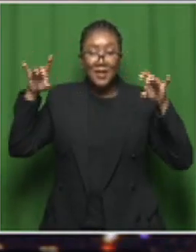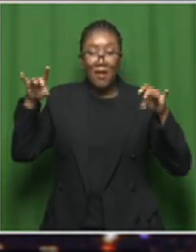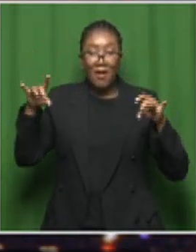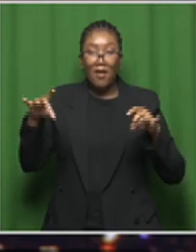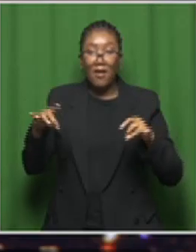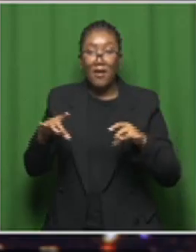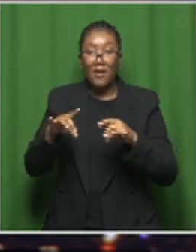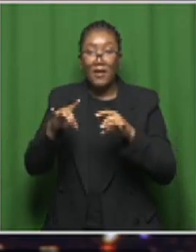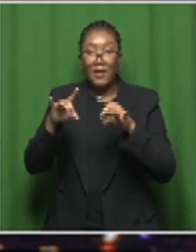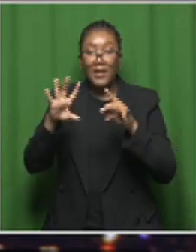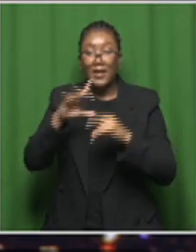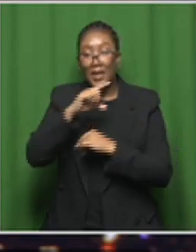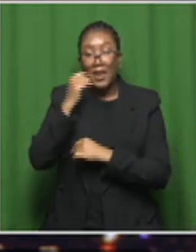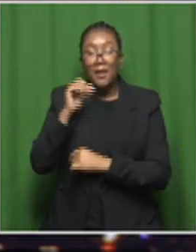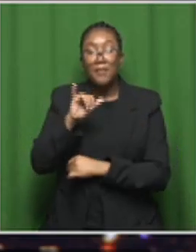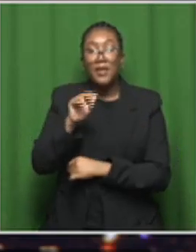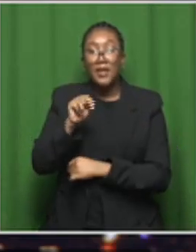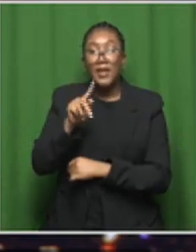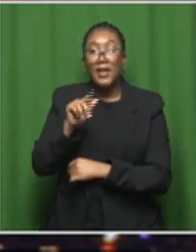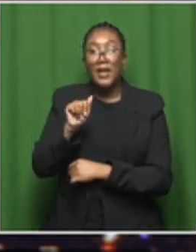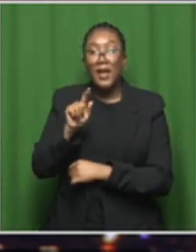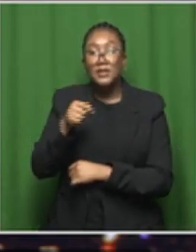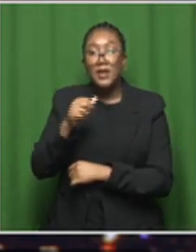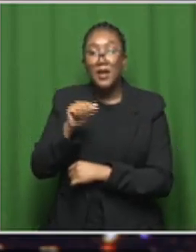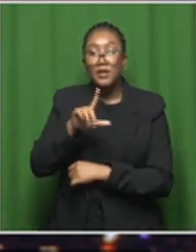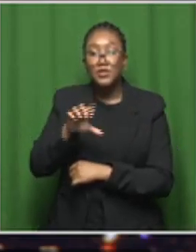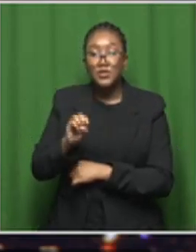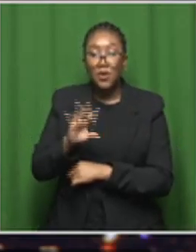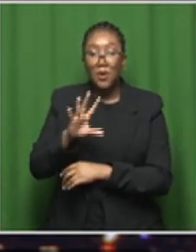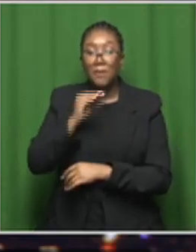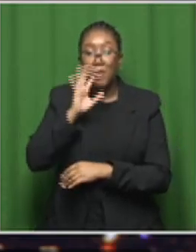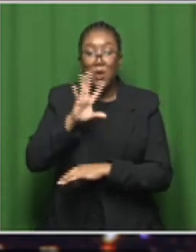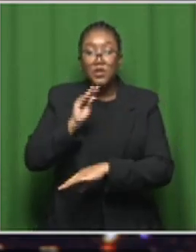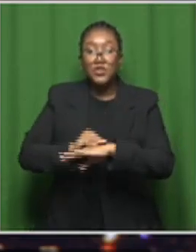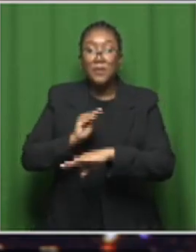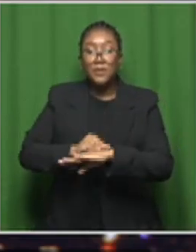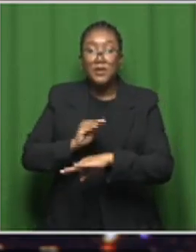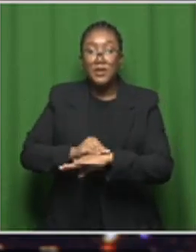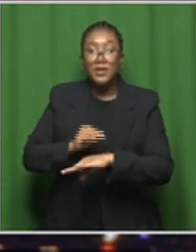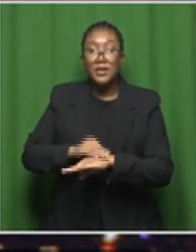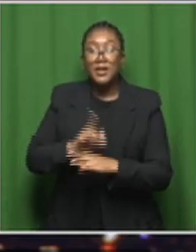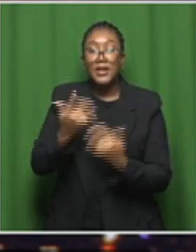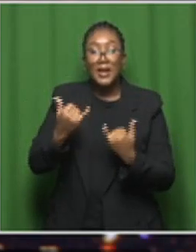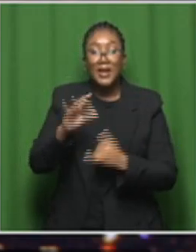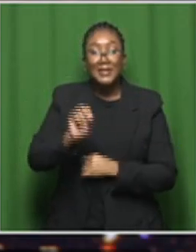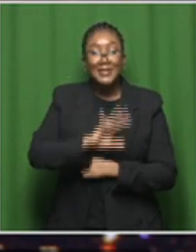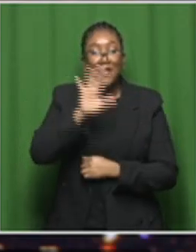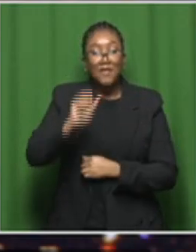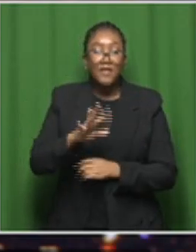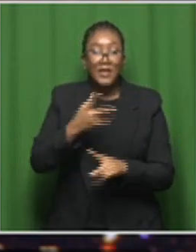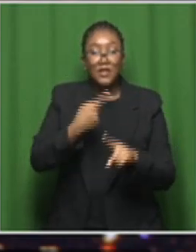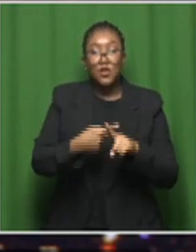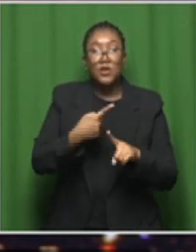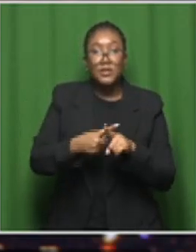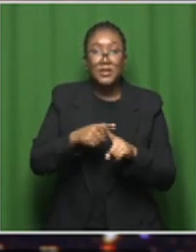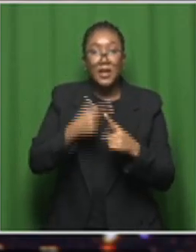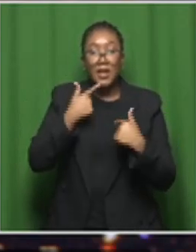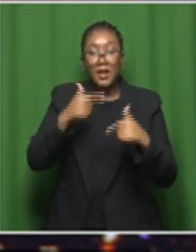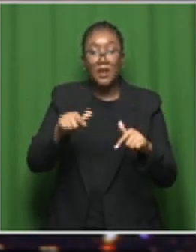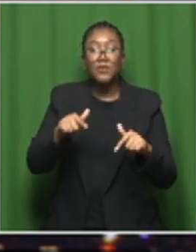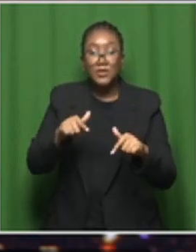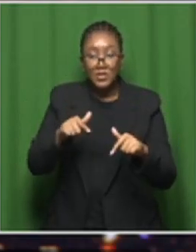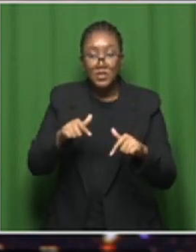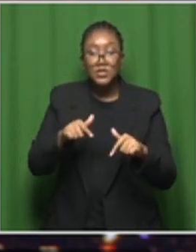nicknamed Inkatazo, meaning trouble in the South African Isikosa and Isisulu